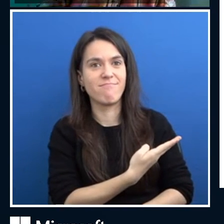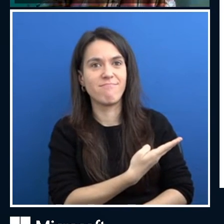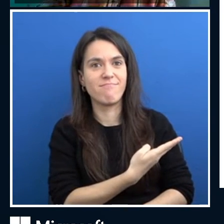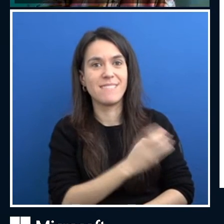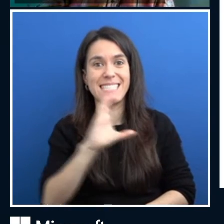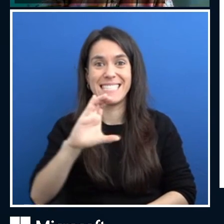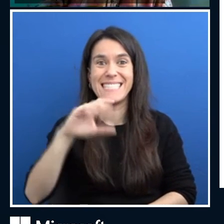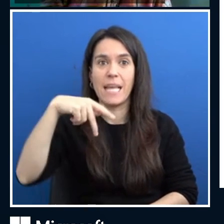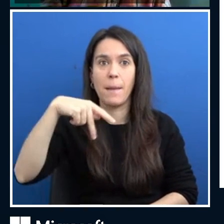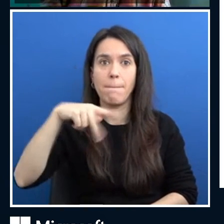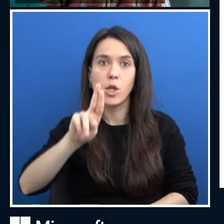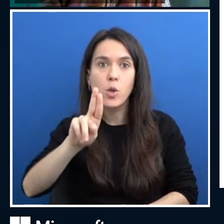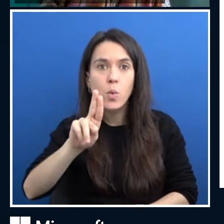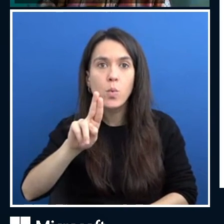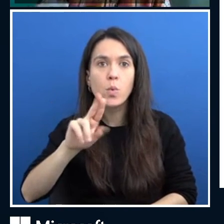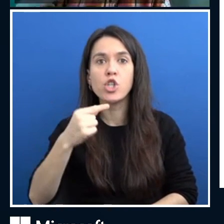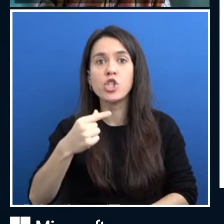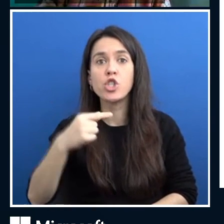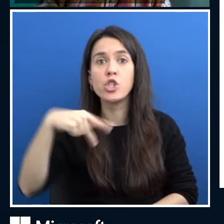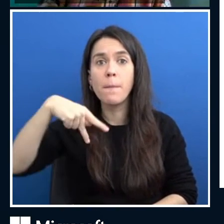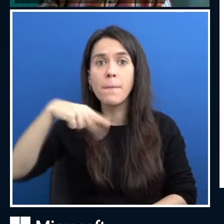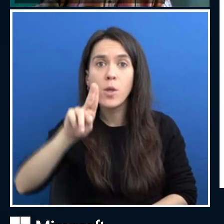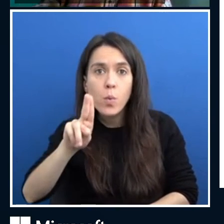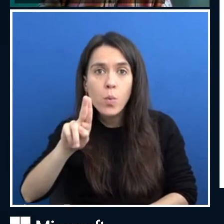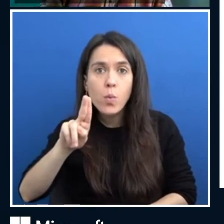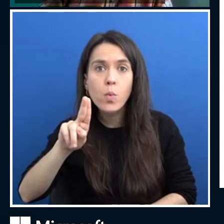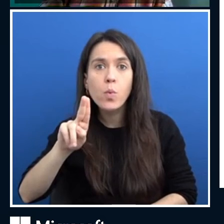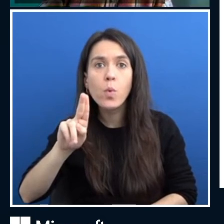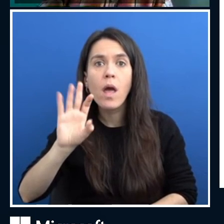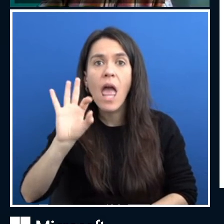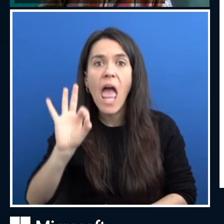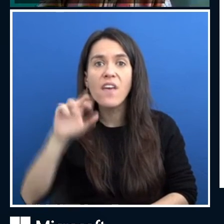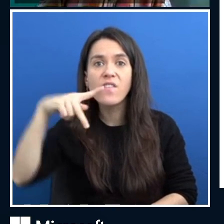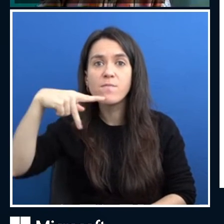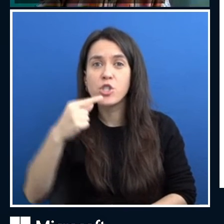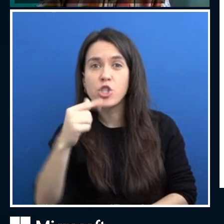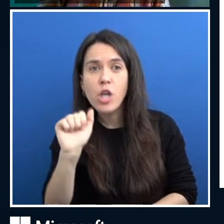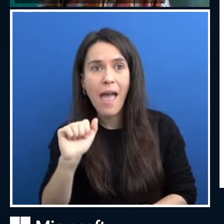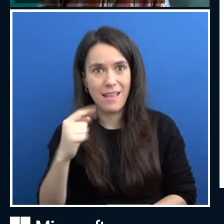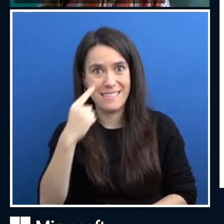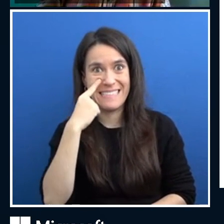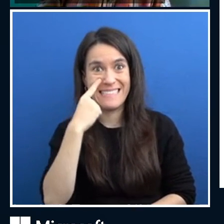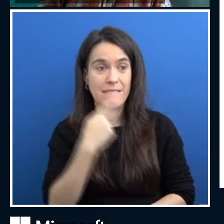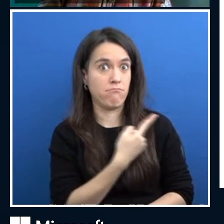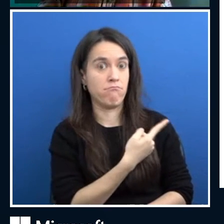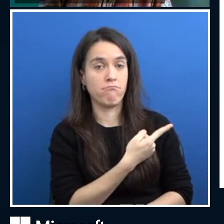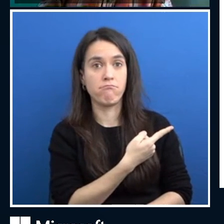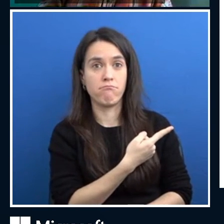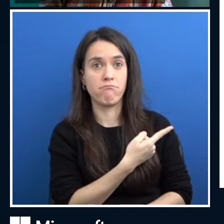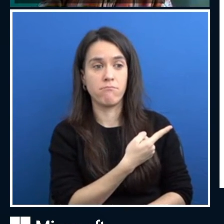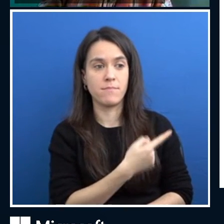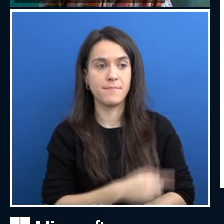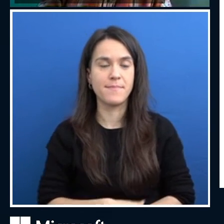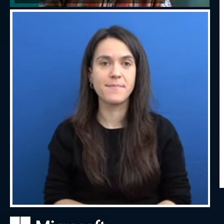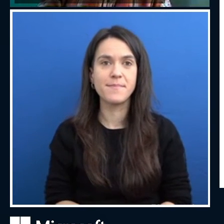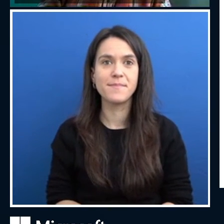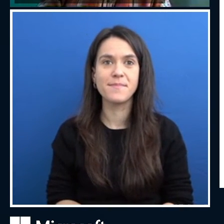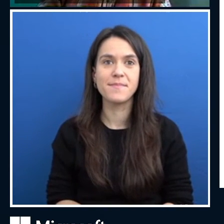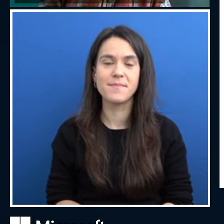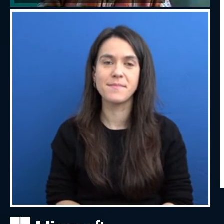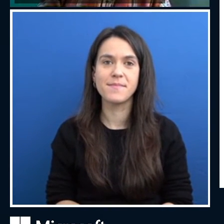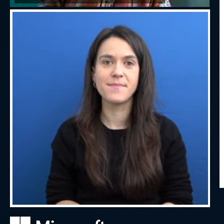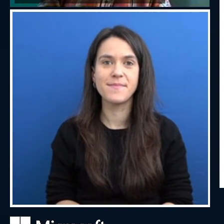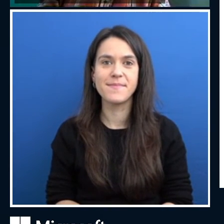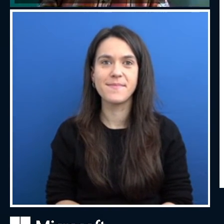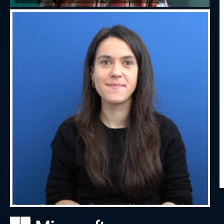GPU, and FPGAs, uh, powering, uh, all the AI innovations. And then, uh, on top of that, you can, uh, use several,